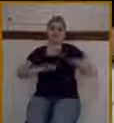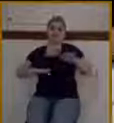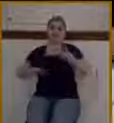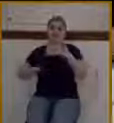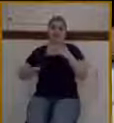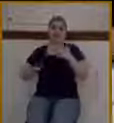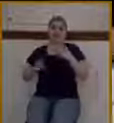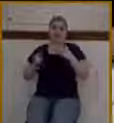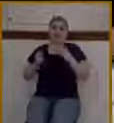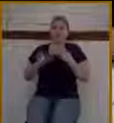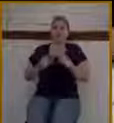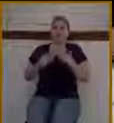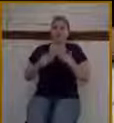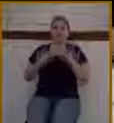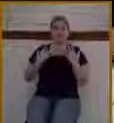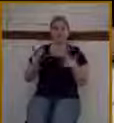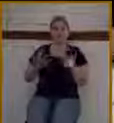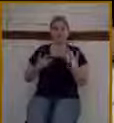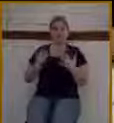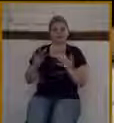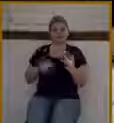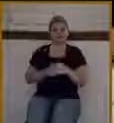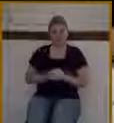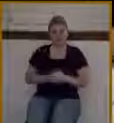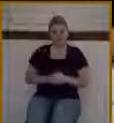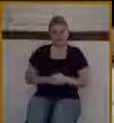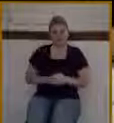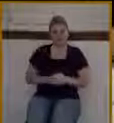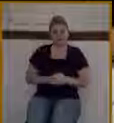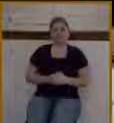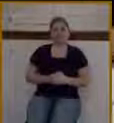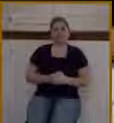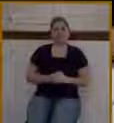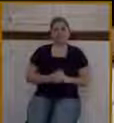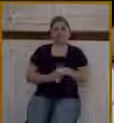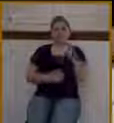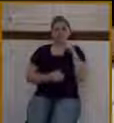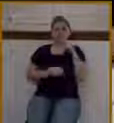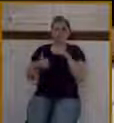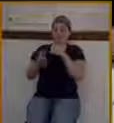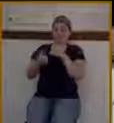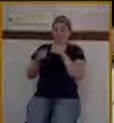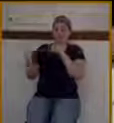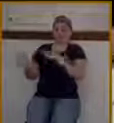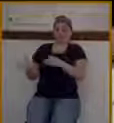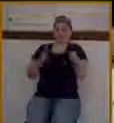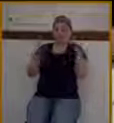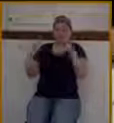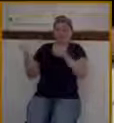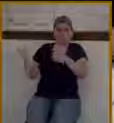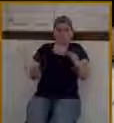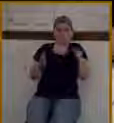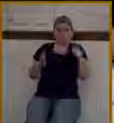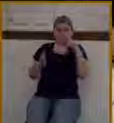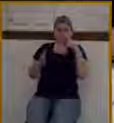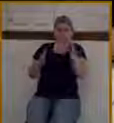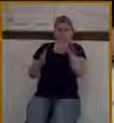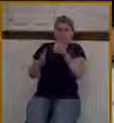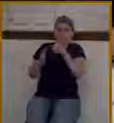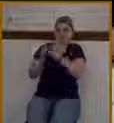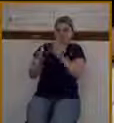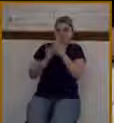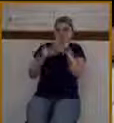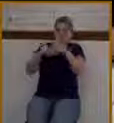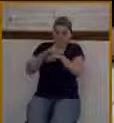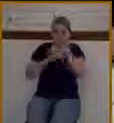of the things that were happening. And in preparation for Jesus to go into Jerusalem, he sends his